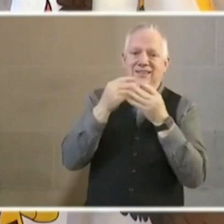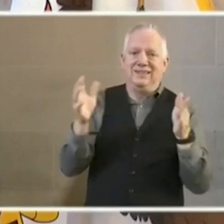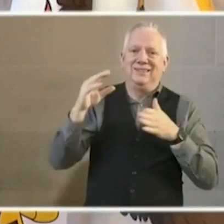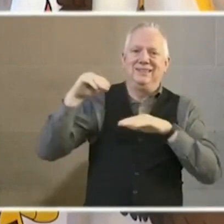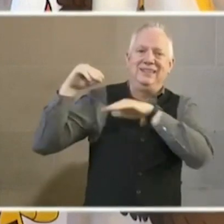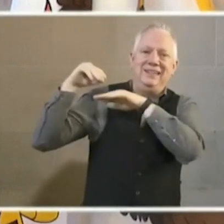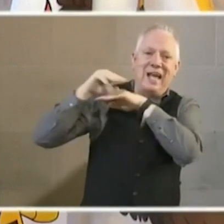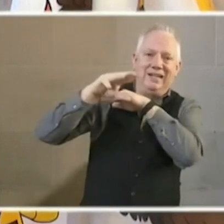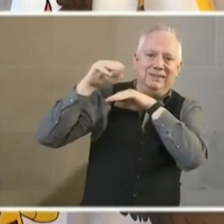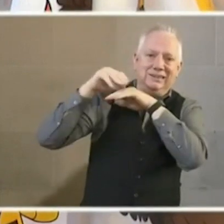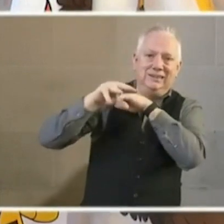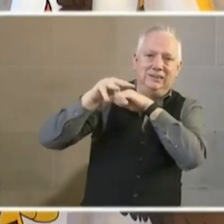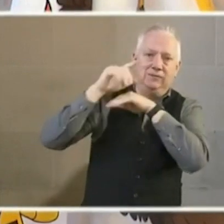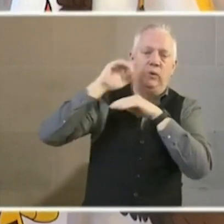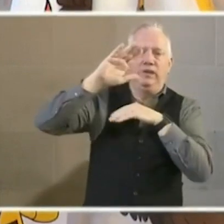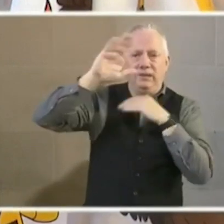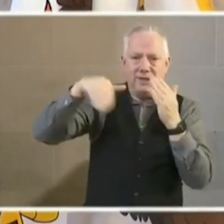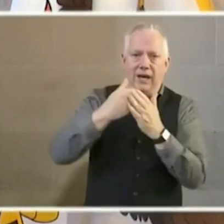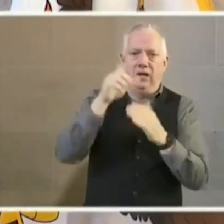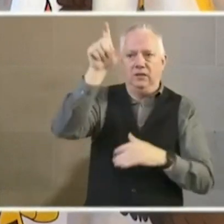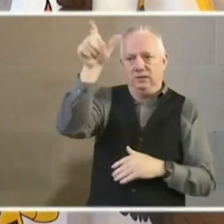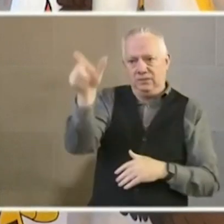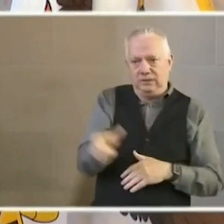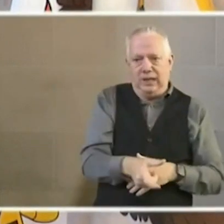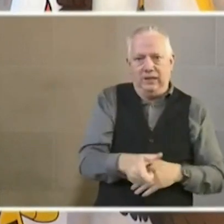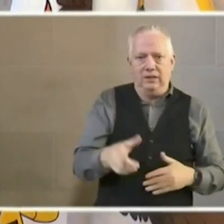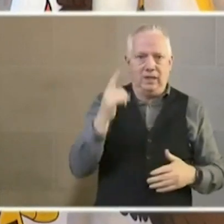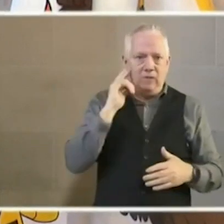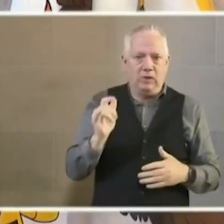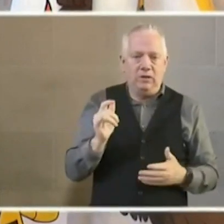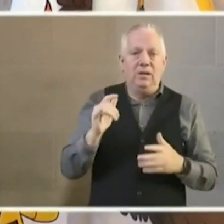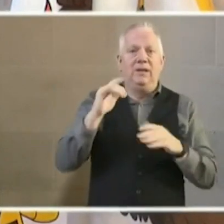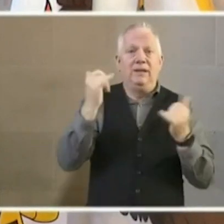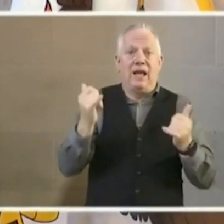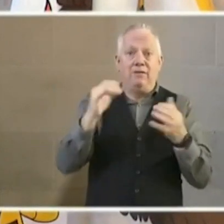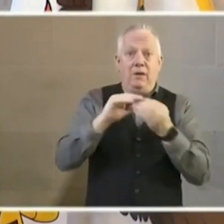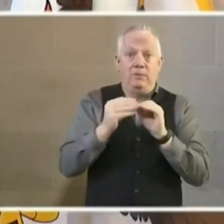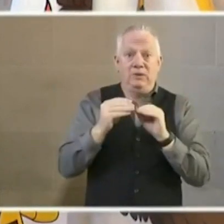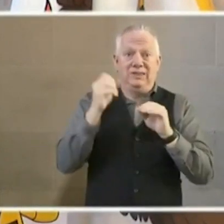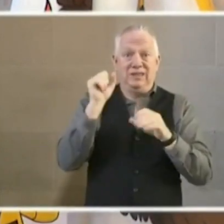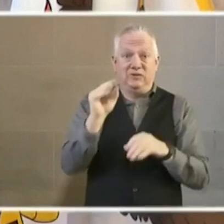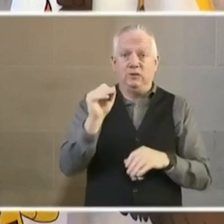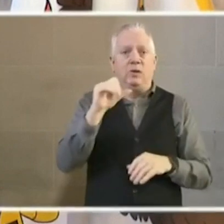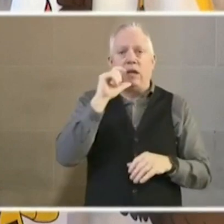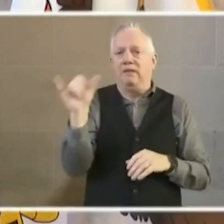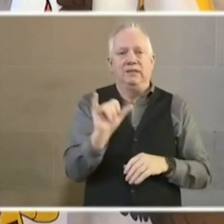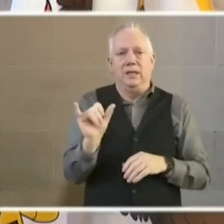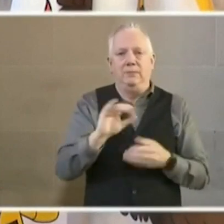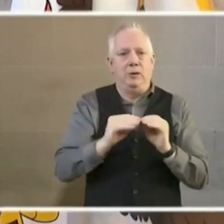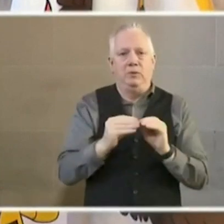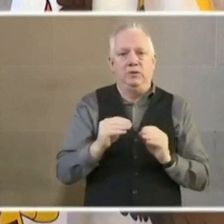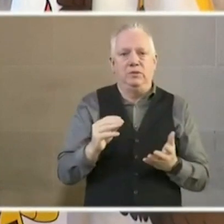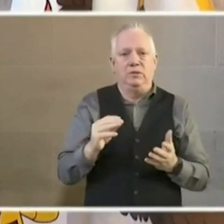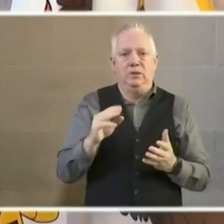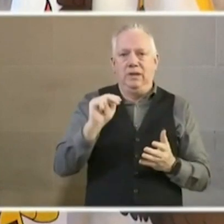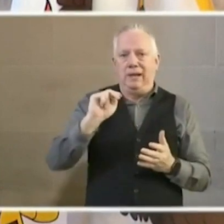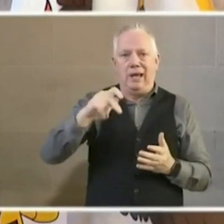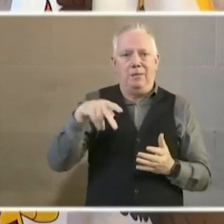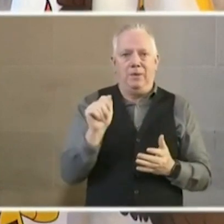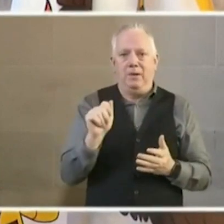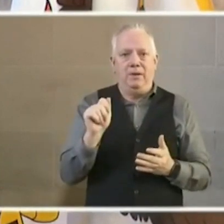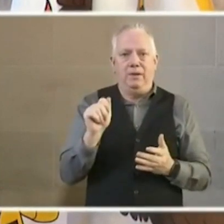guidance for the entire state. Now, the numbers in San Francisco are not the same numbers in Napa